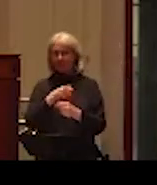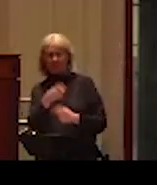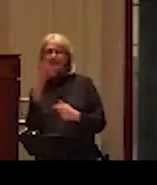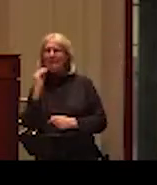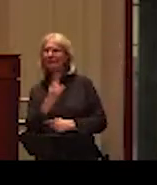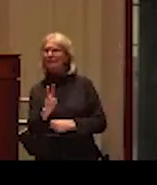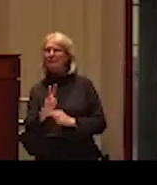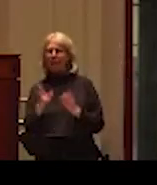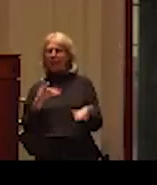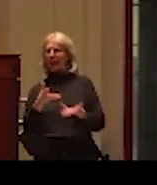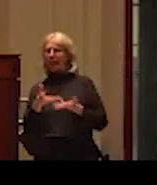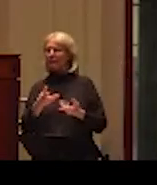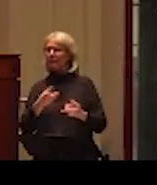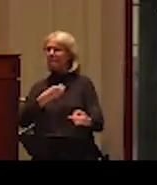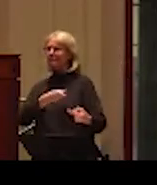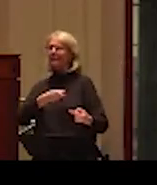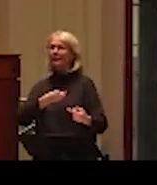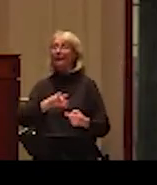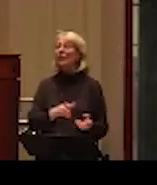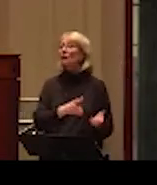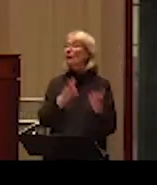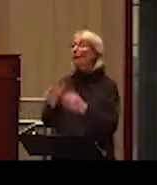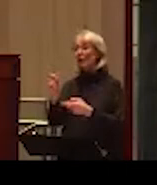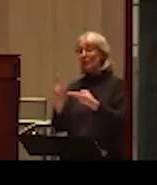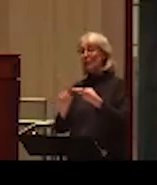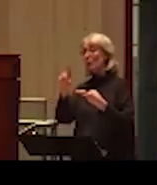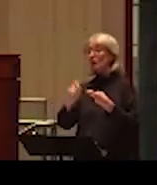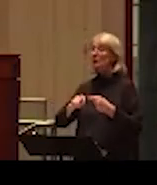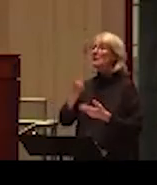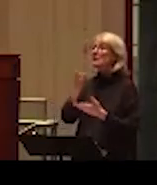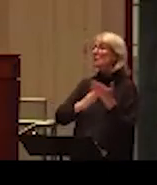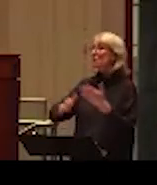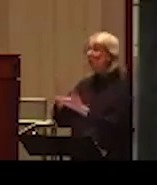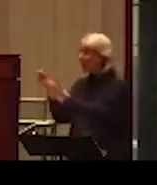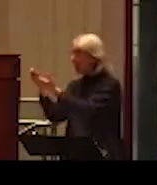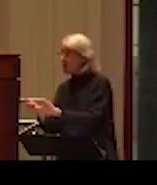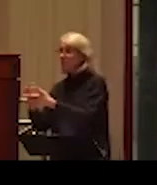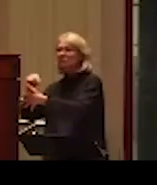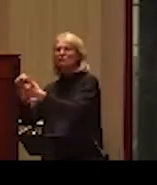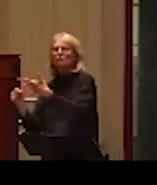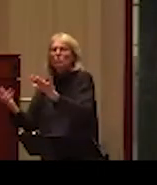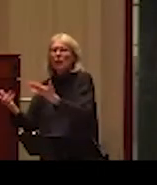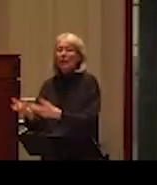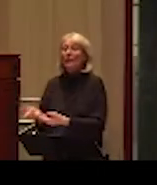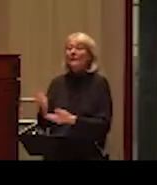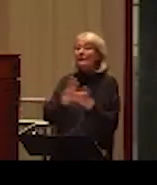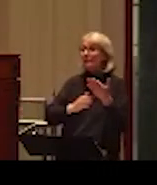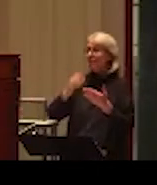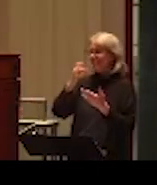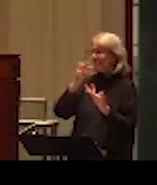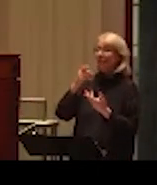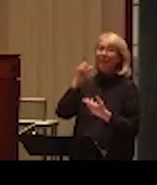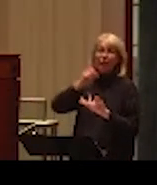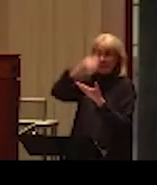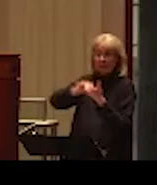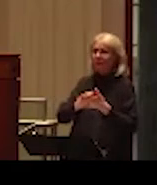is, what are the myths and what are the facts about male victims? So, first source of controversy, as I could